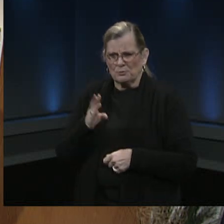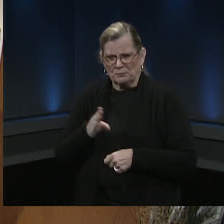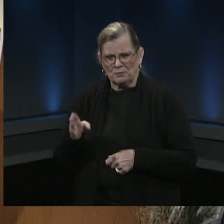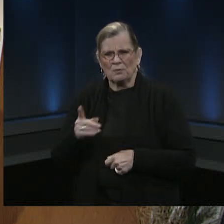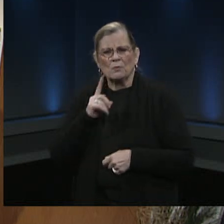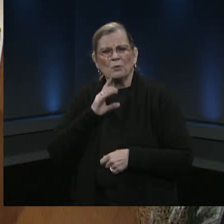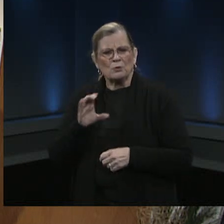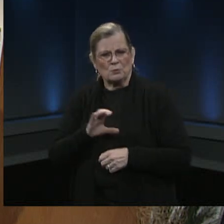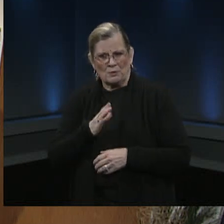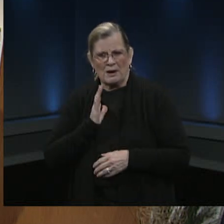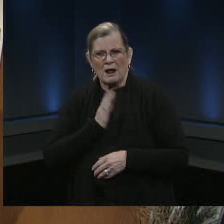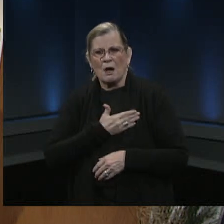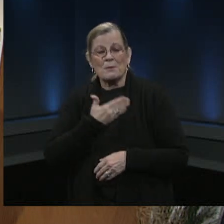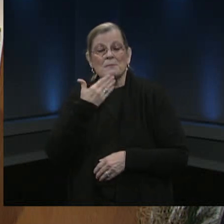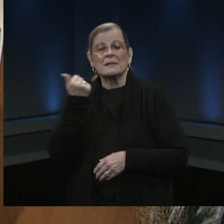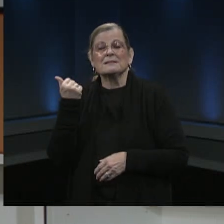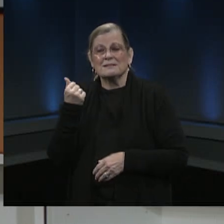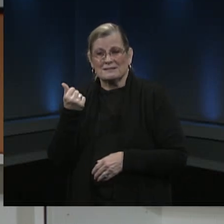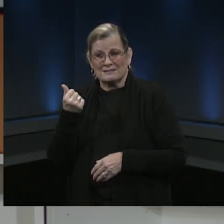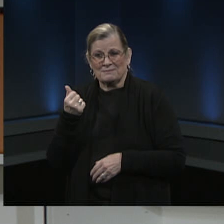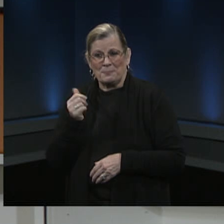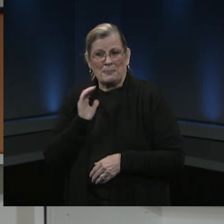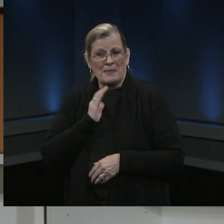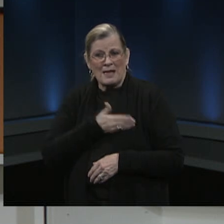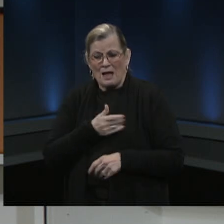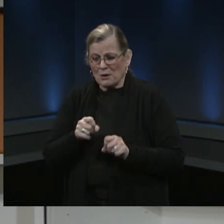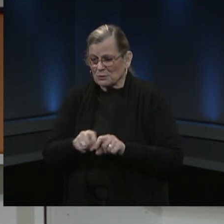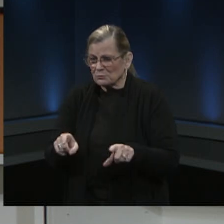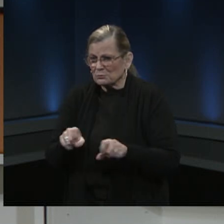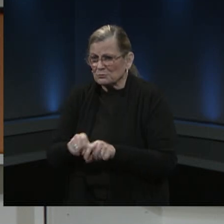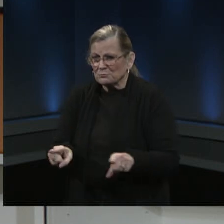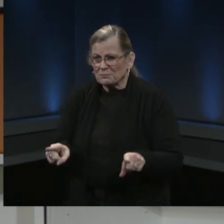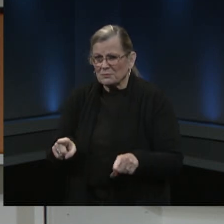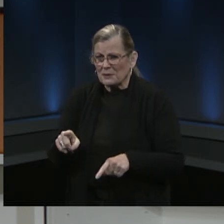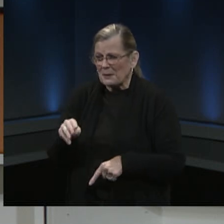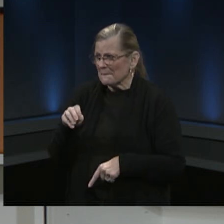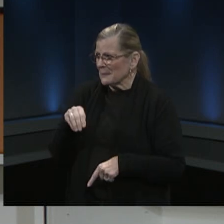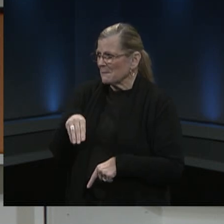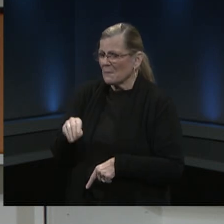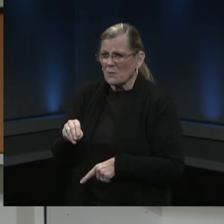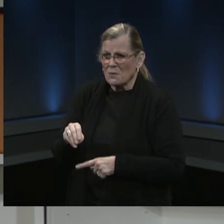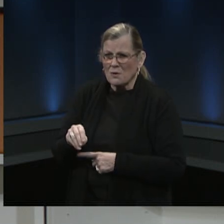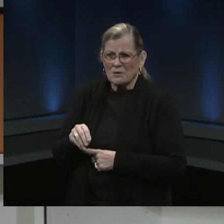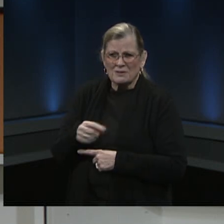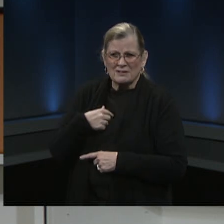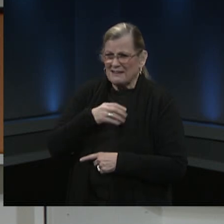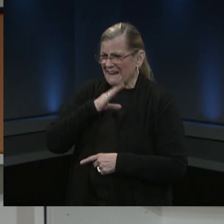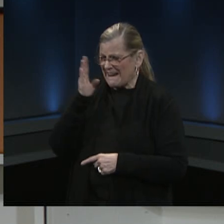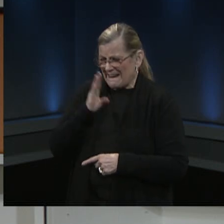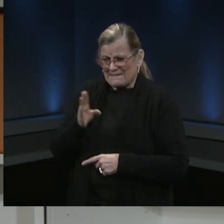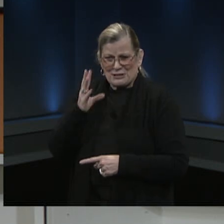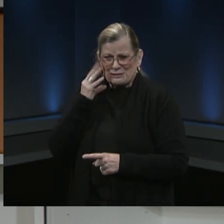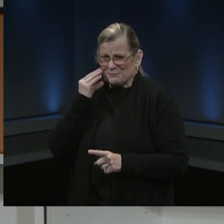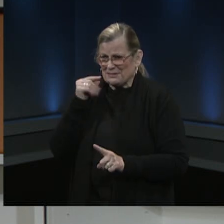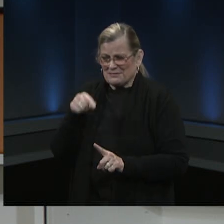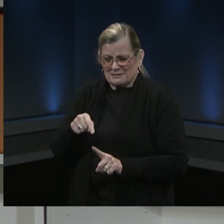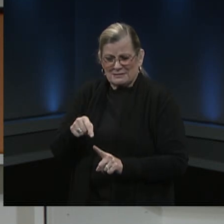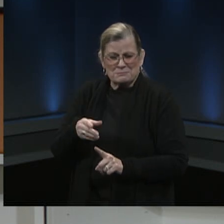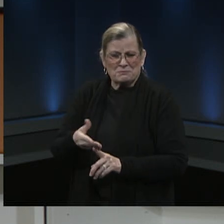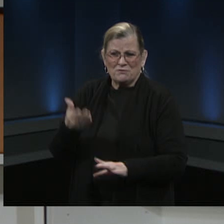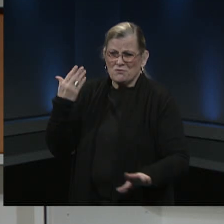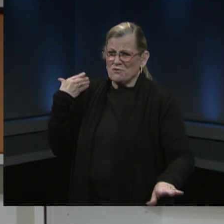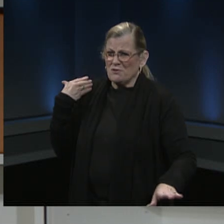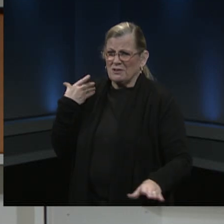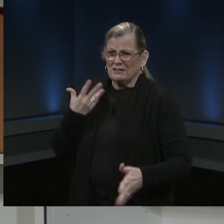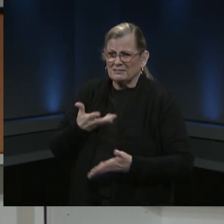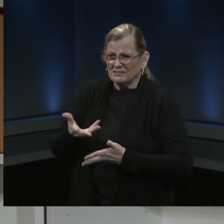our messaging to you um given that we've never done anything like this before um working with the nova um